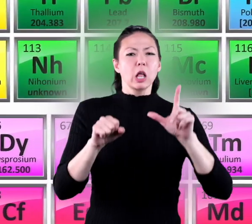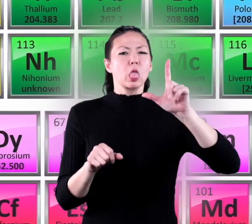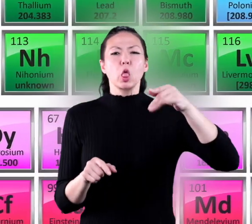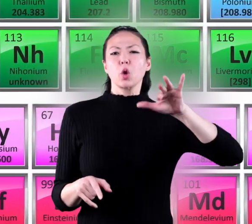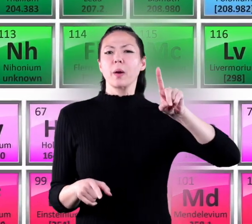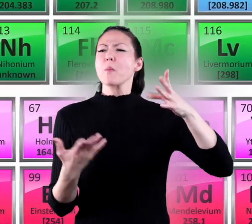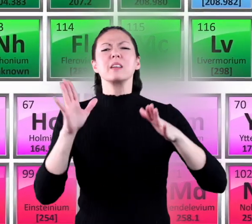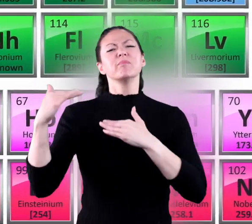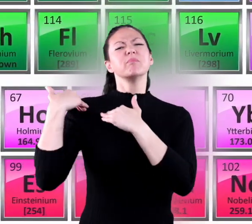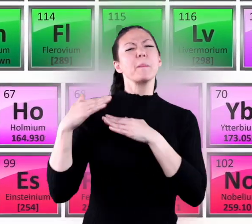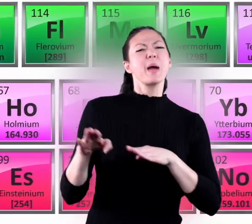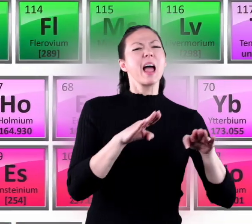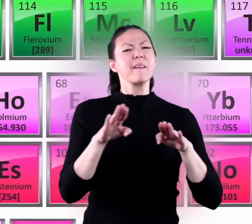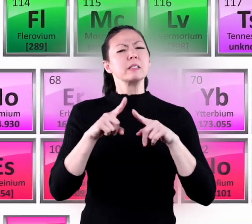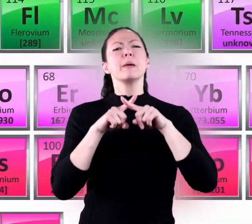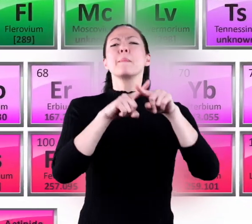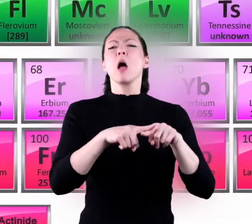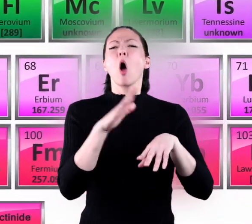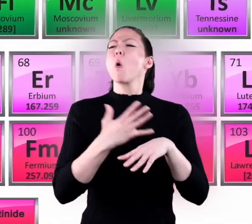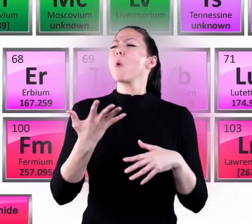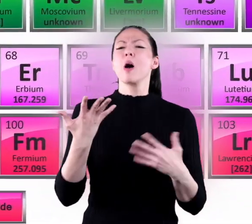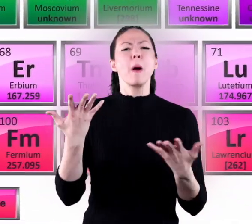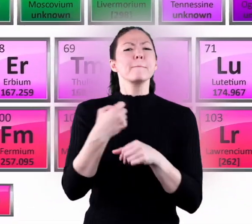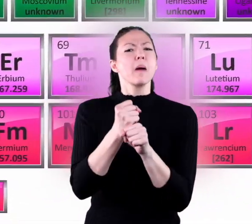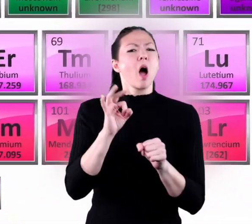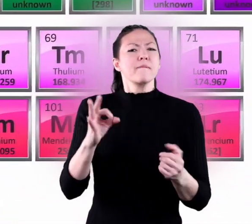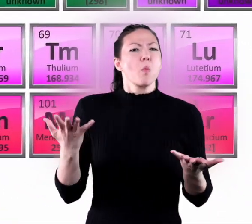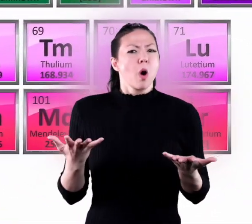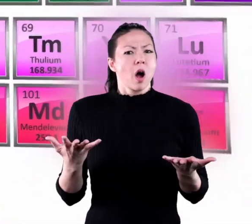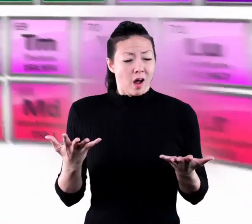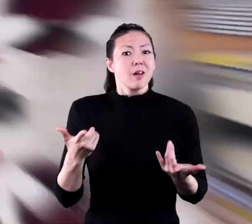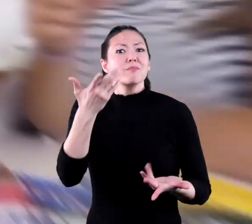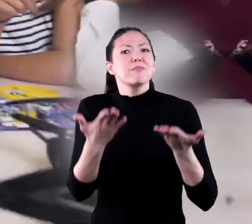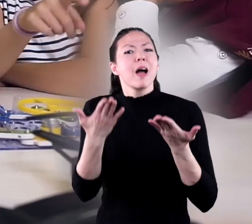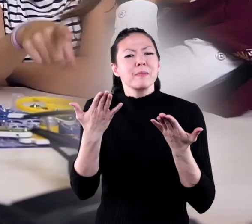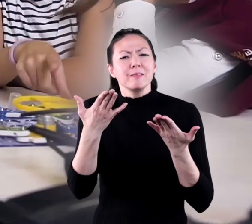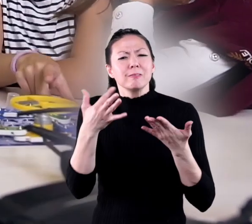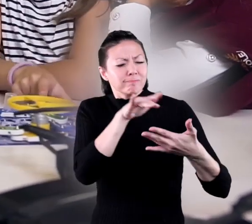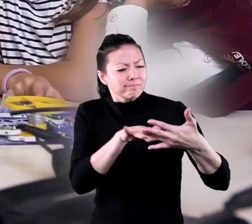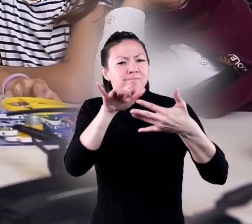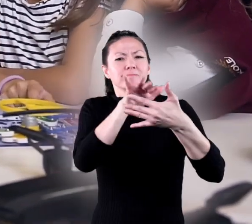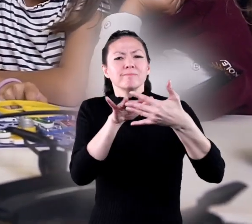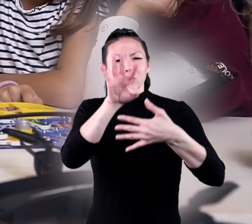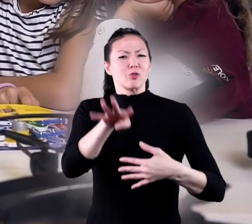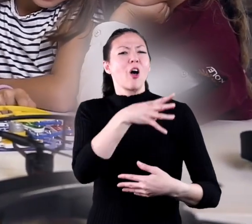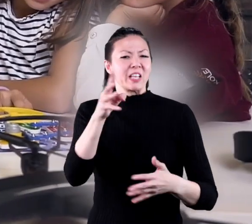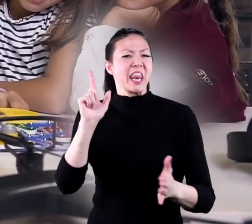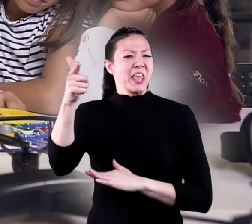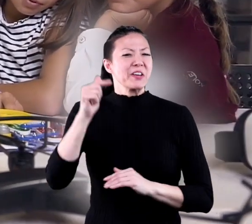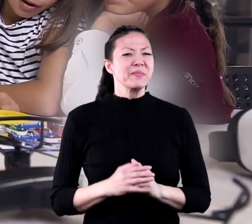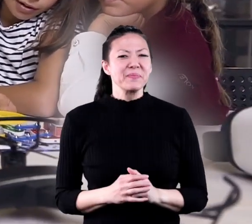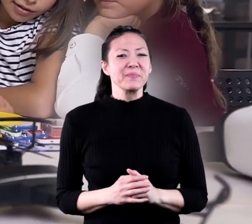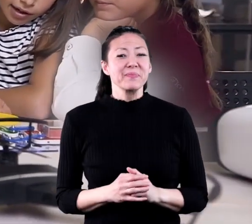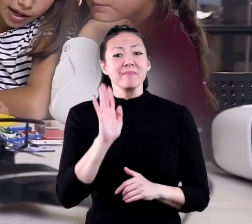gases, and liquids behave. It all depends on what they are made of. You'll probably spend a lot of time